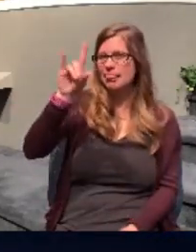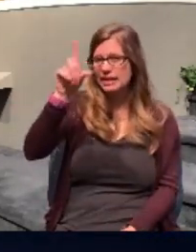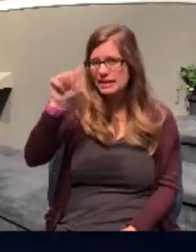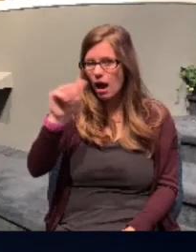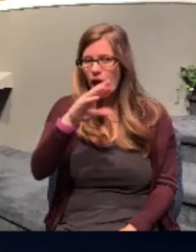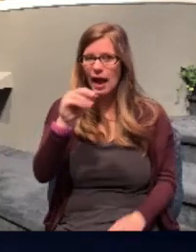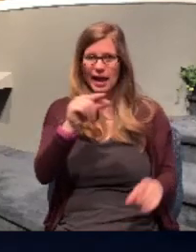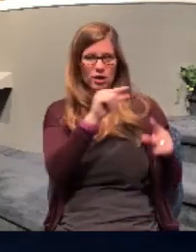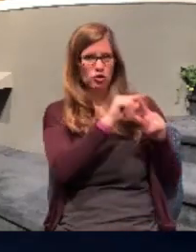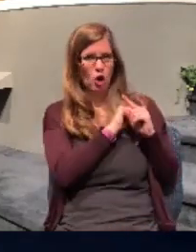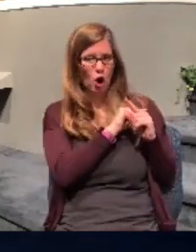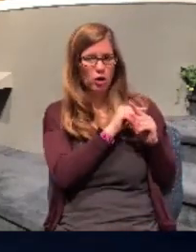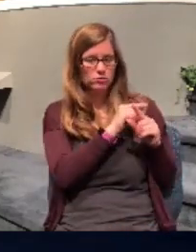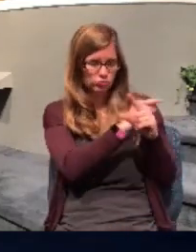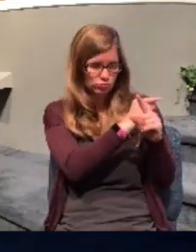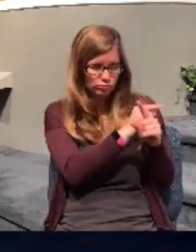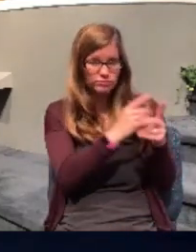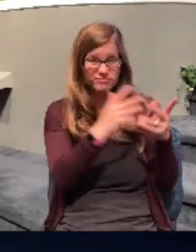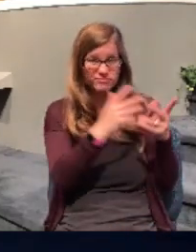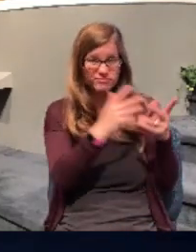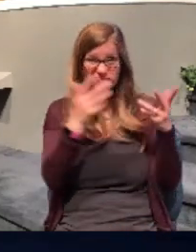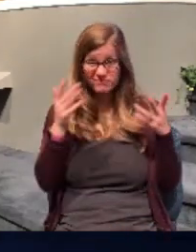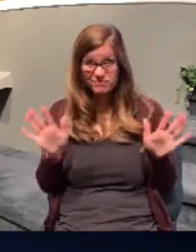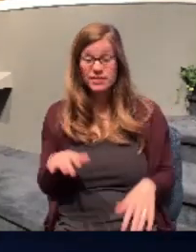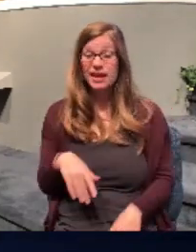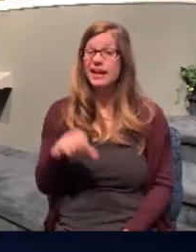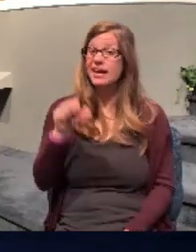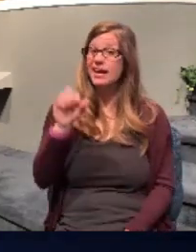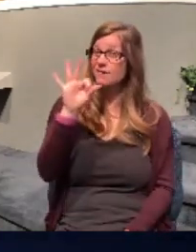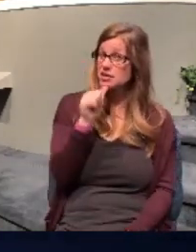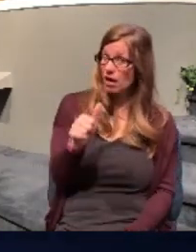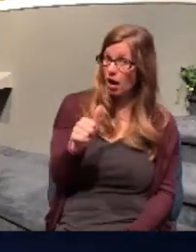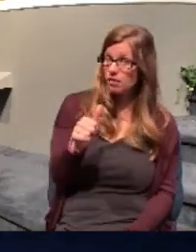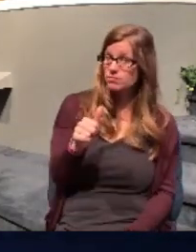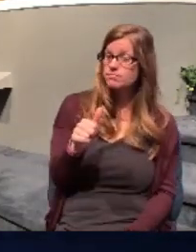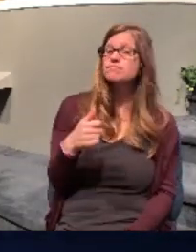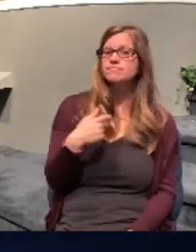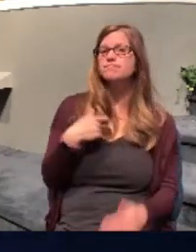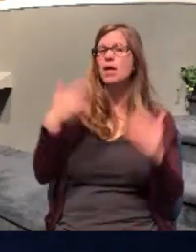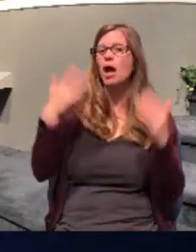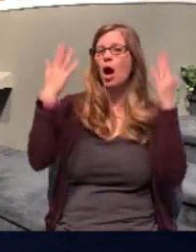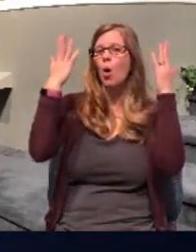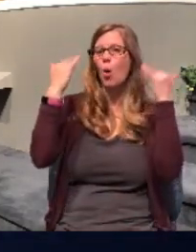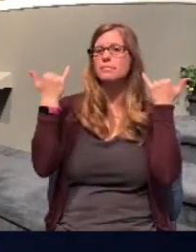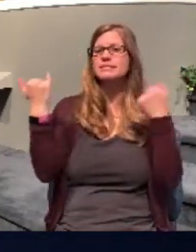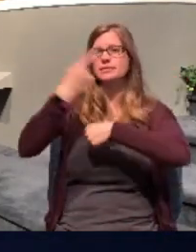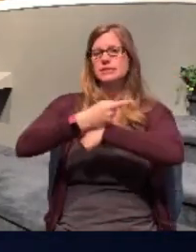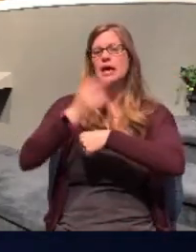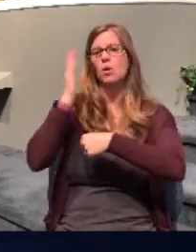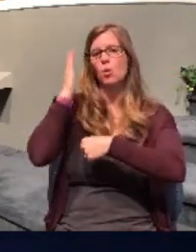prison and his household? If not, I hope that you will make that life-changing decision today.